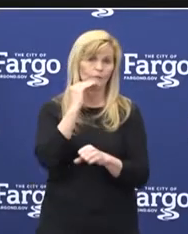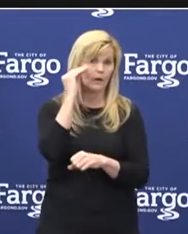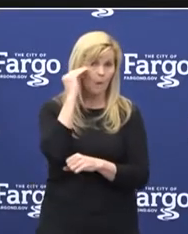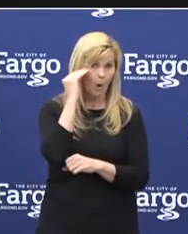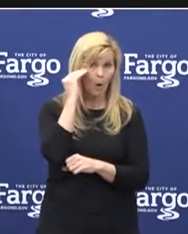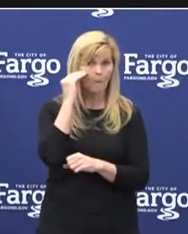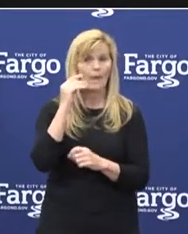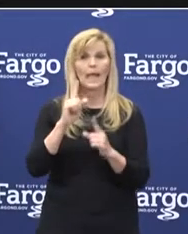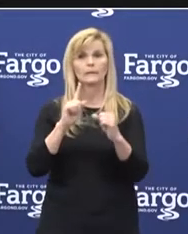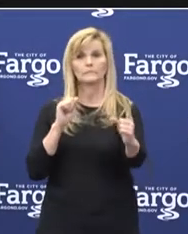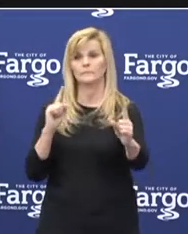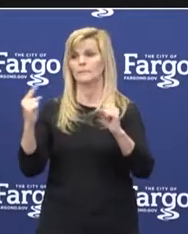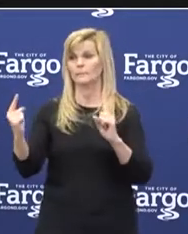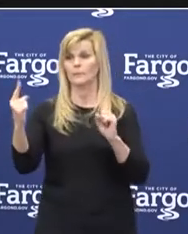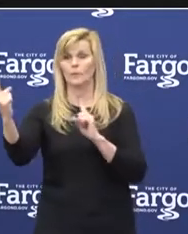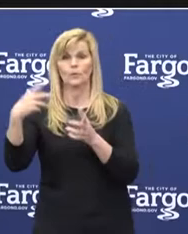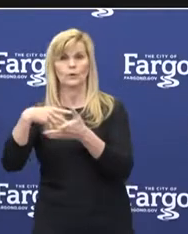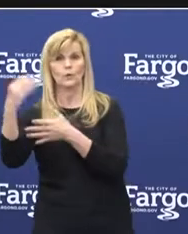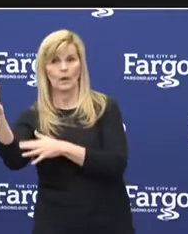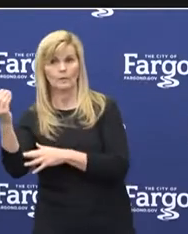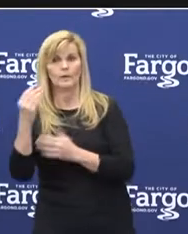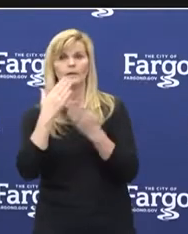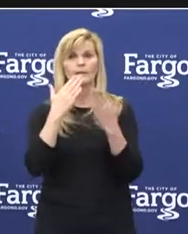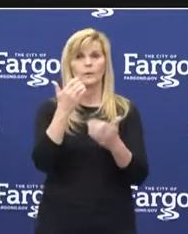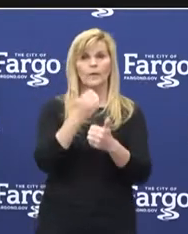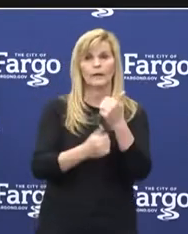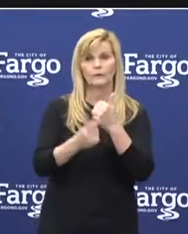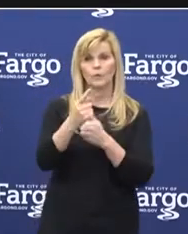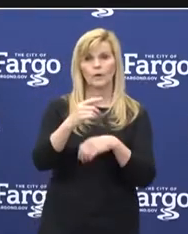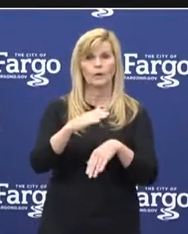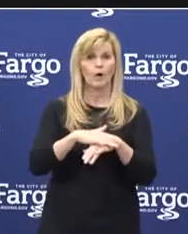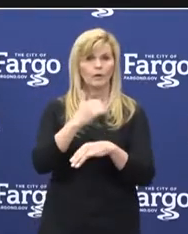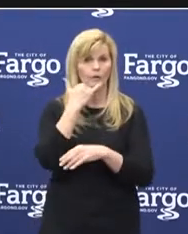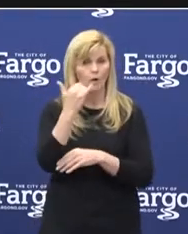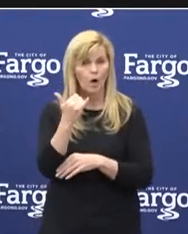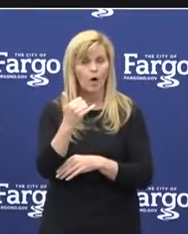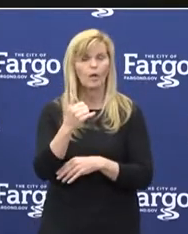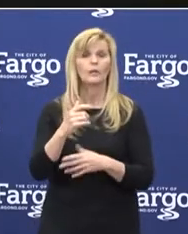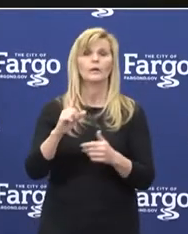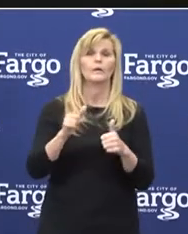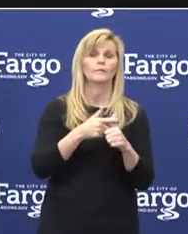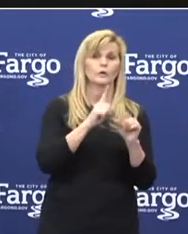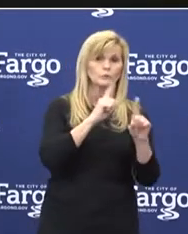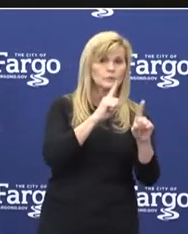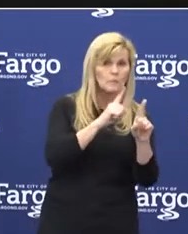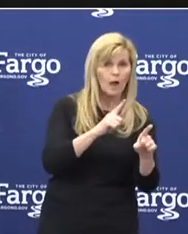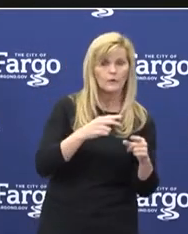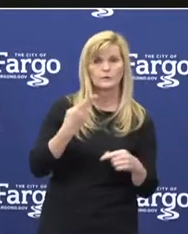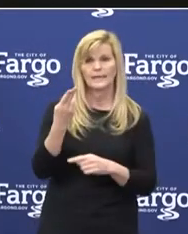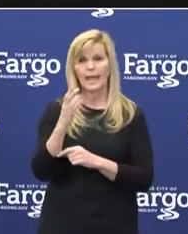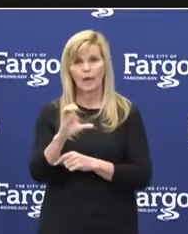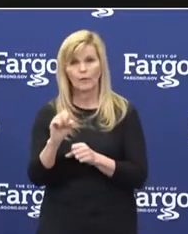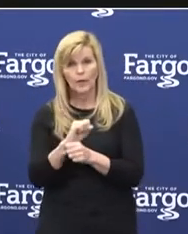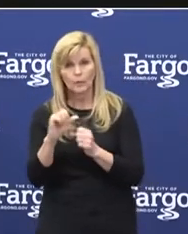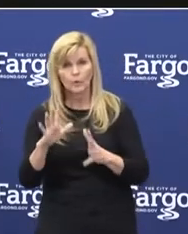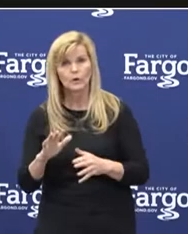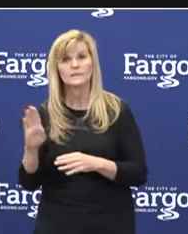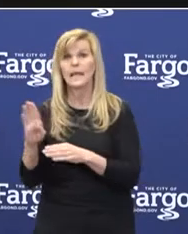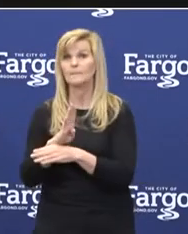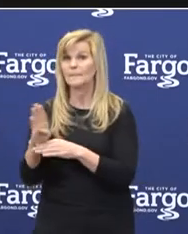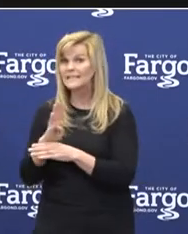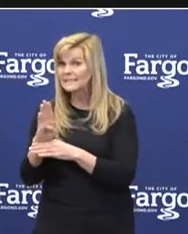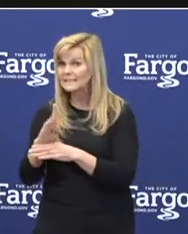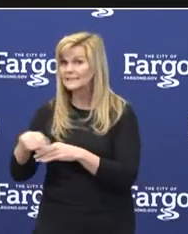and about. And as always, thank you to everyone on the call, public staff, first responders, health care workers, as well as all the business owners and